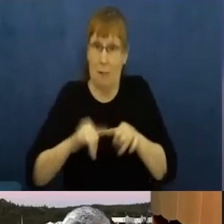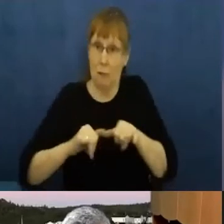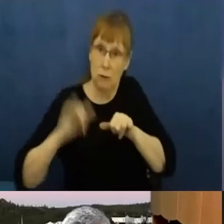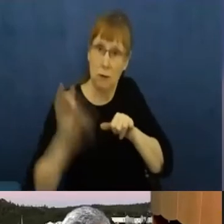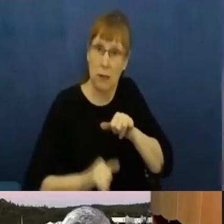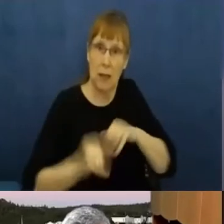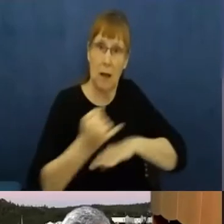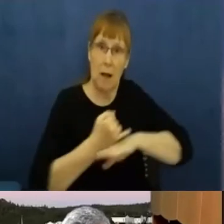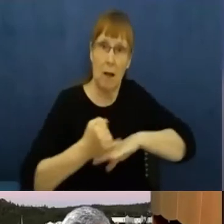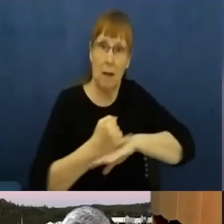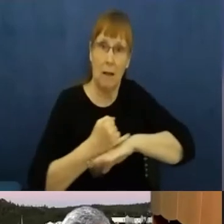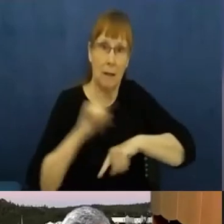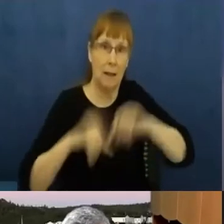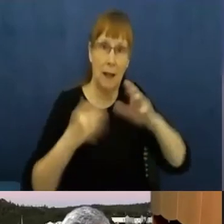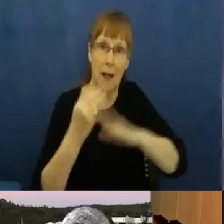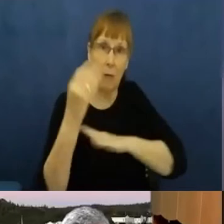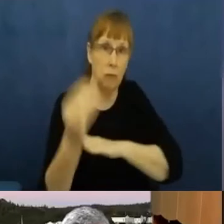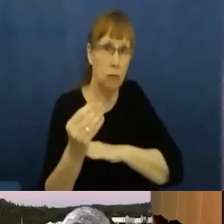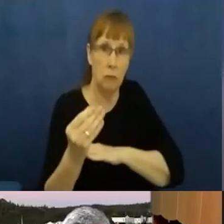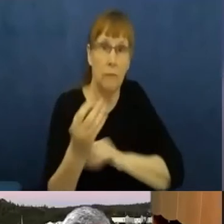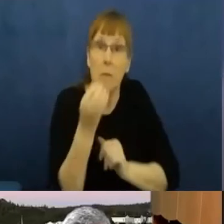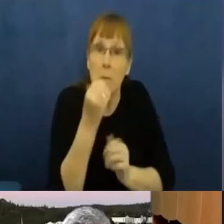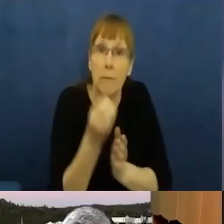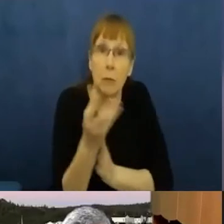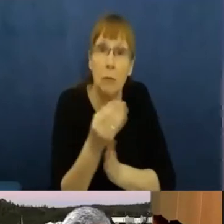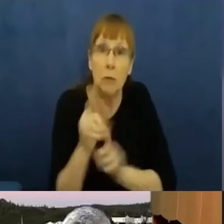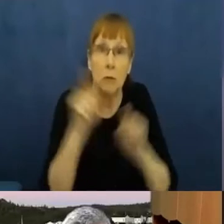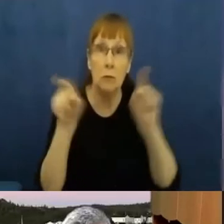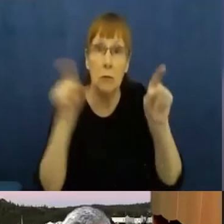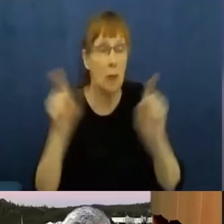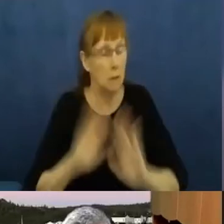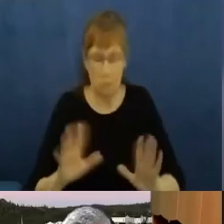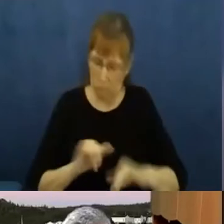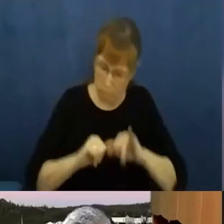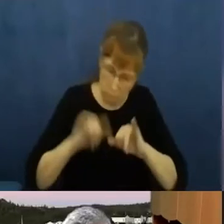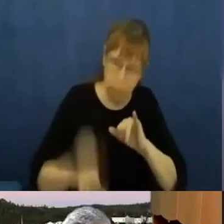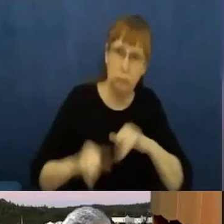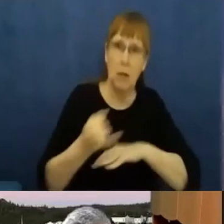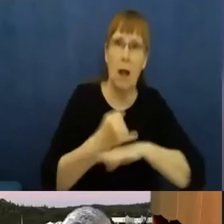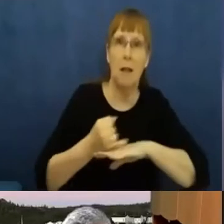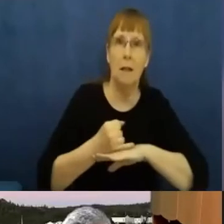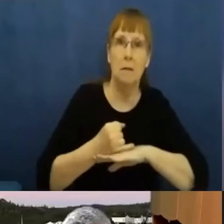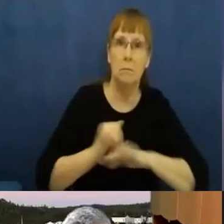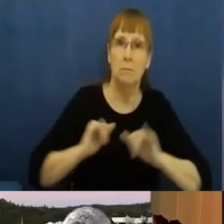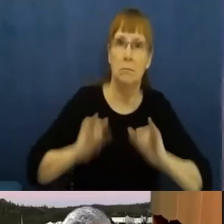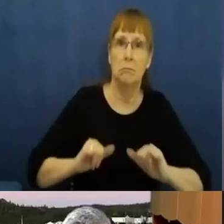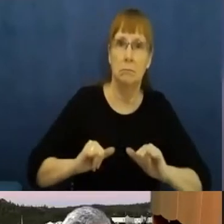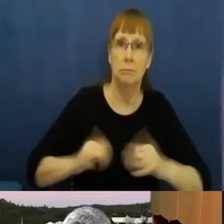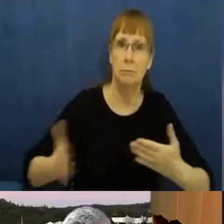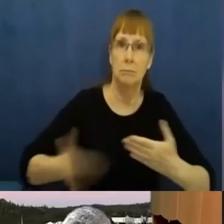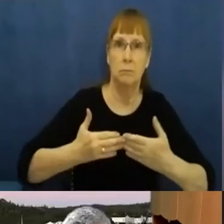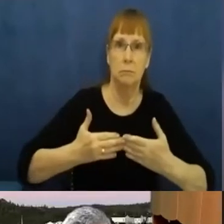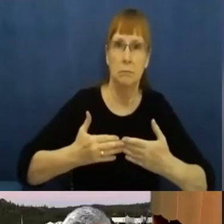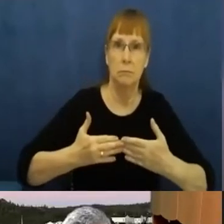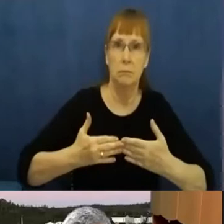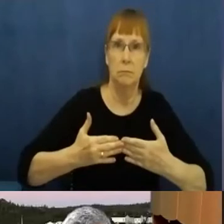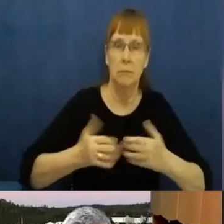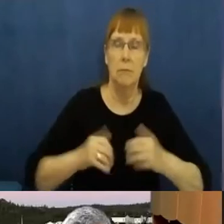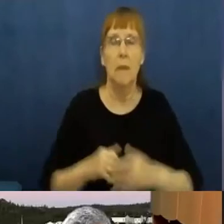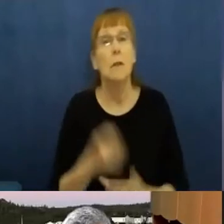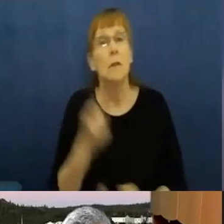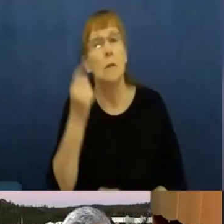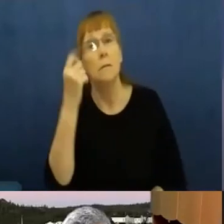we have to recognize the singular importance that when we're talking about the preservation of our language, our history and our culture,